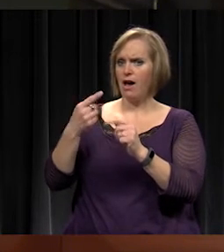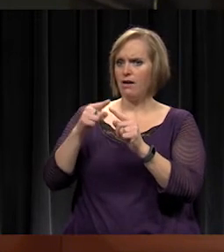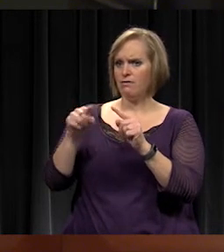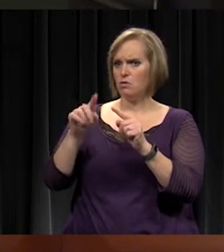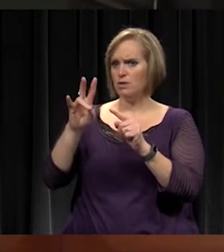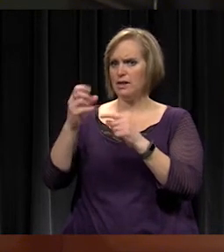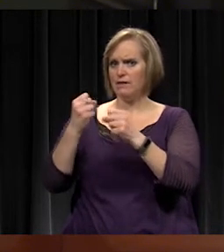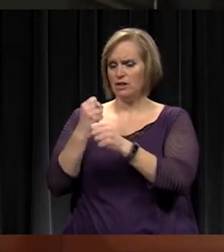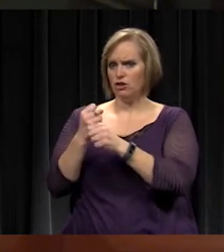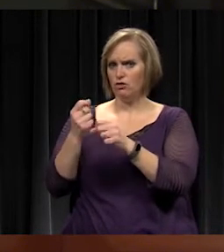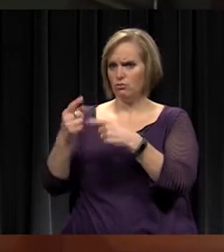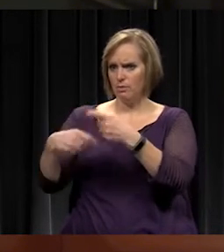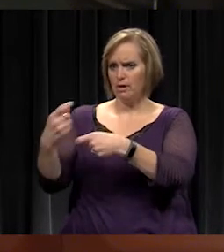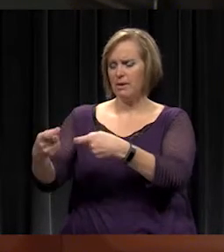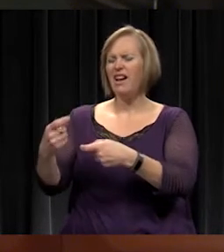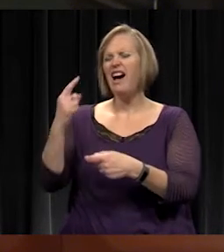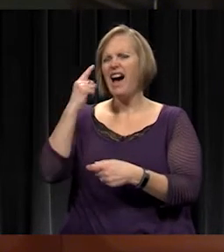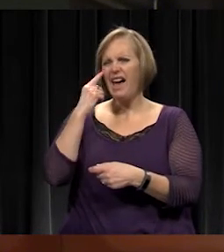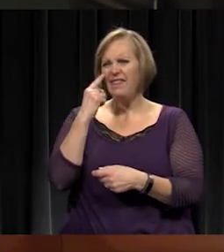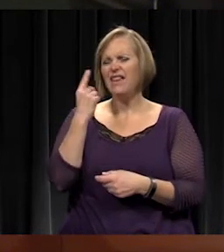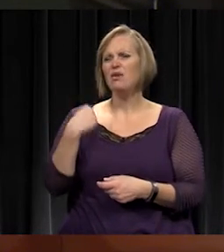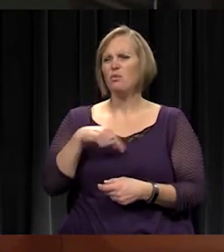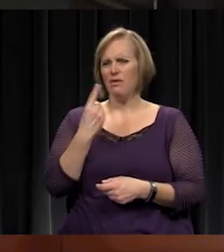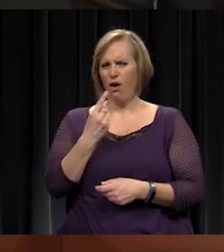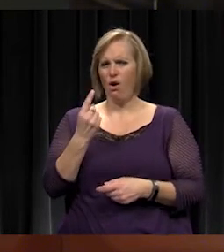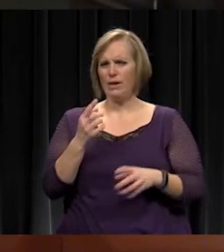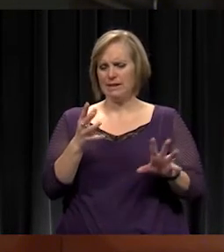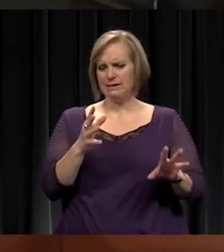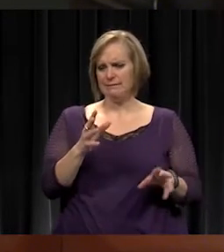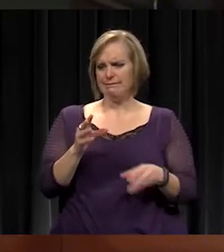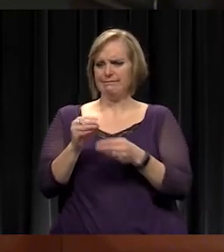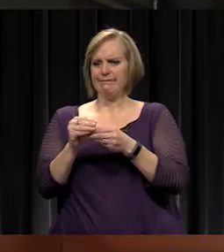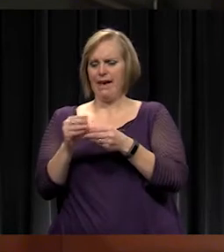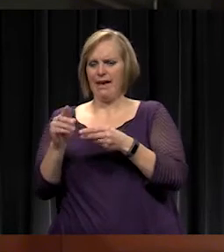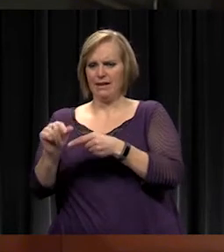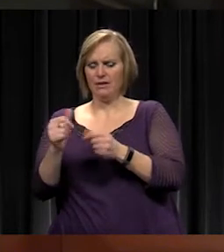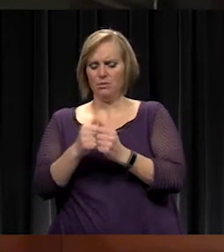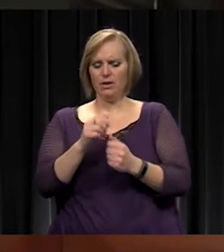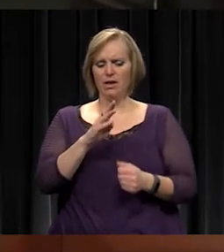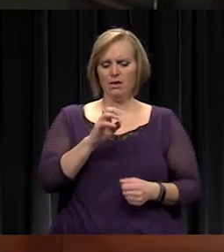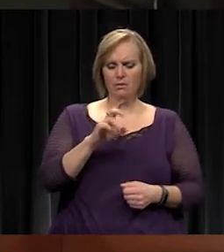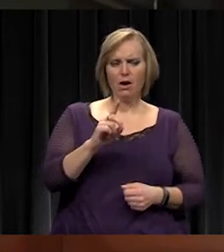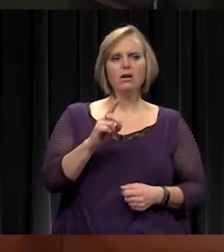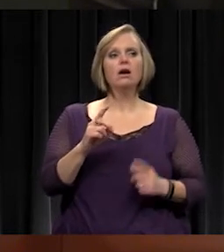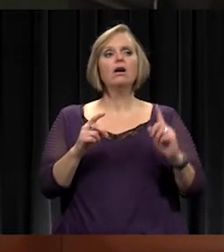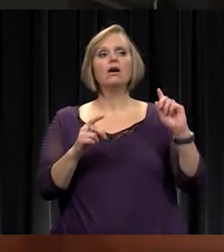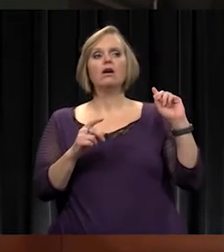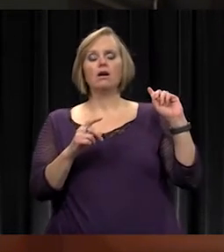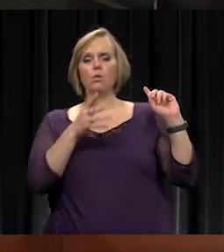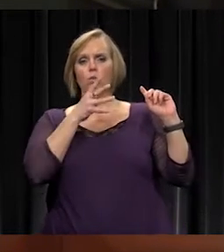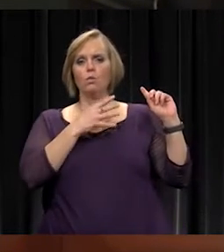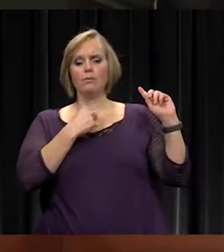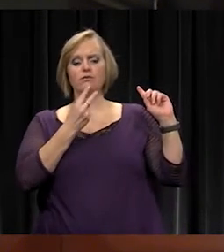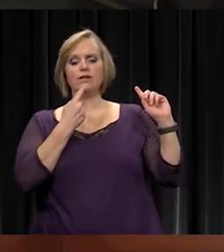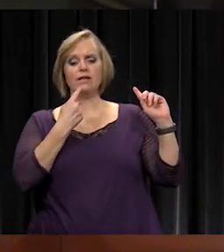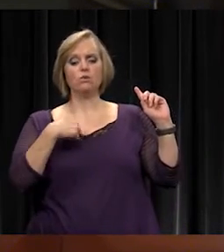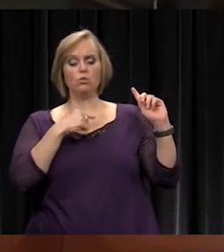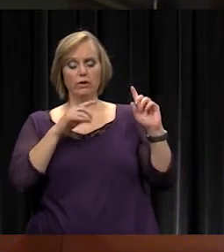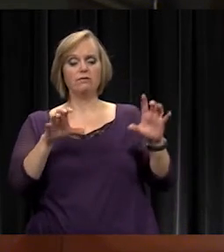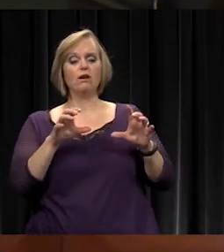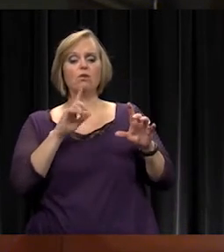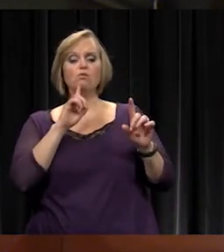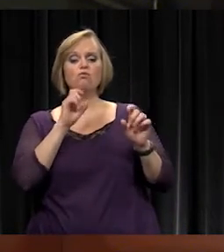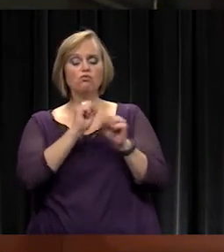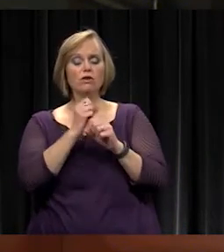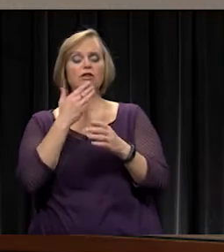subsidized with some bond dollars or have it been able to? We've done a really good job of keeping up with the replacement cycle for the most